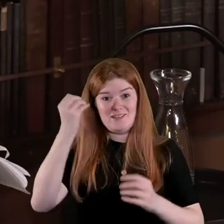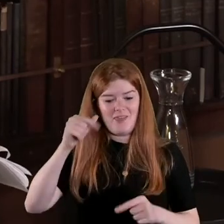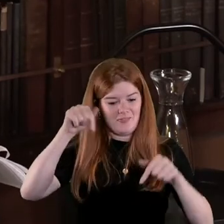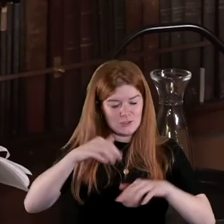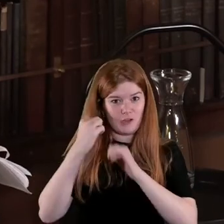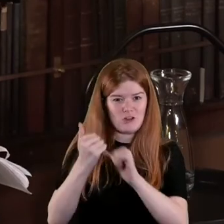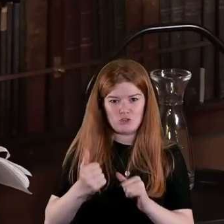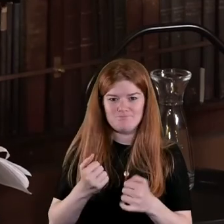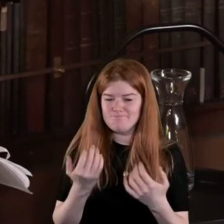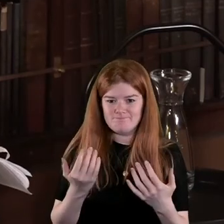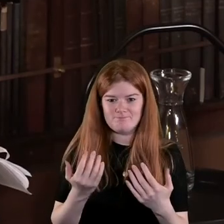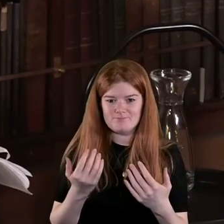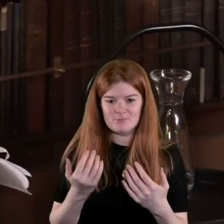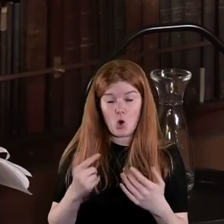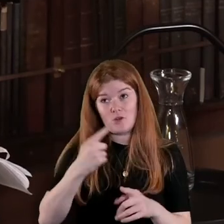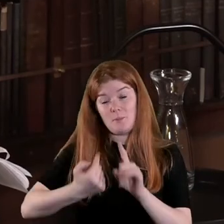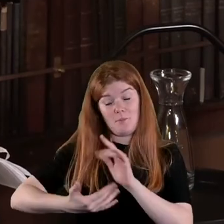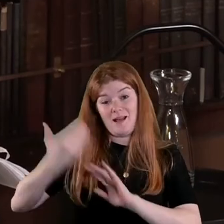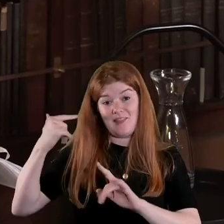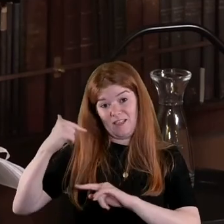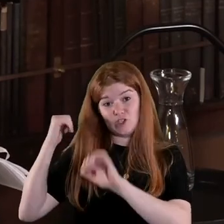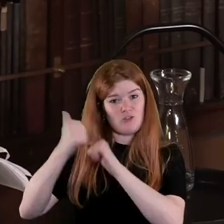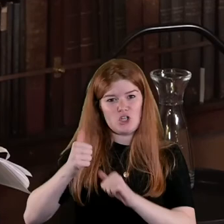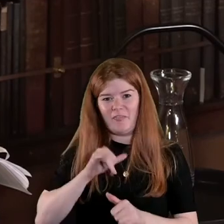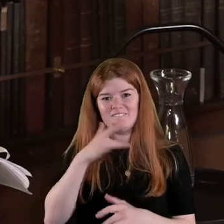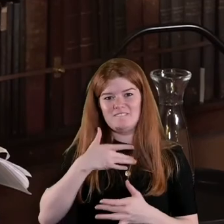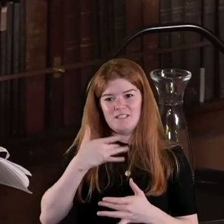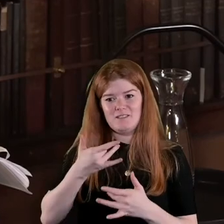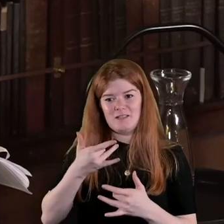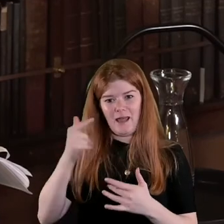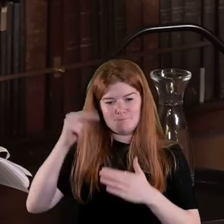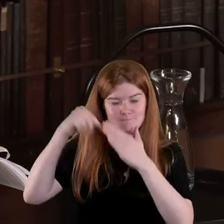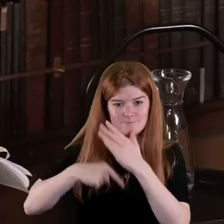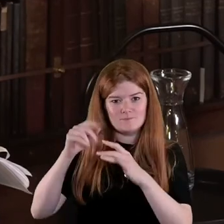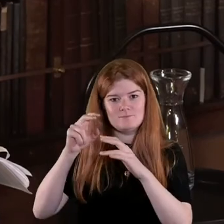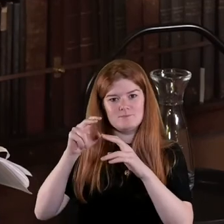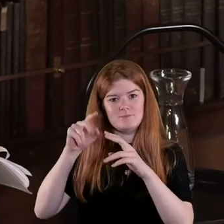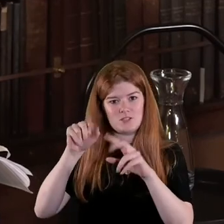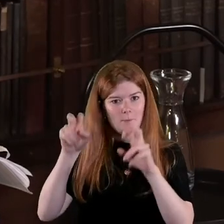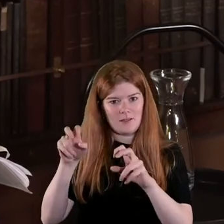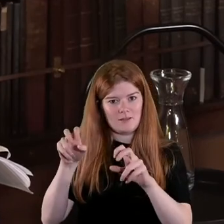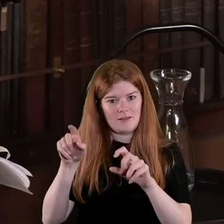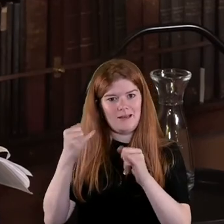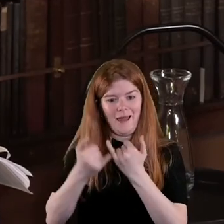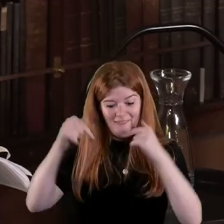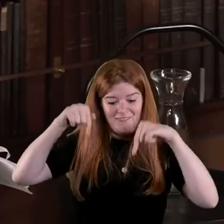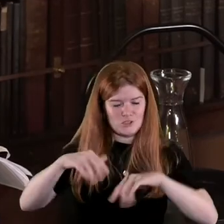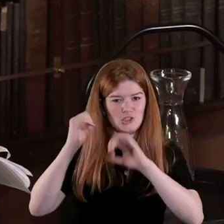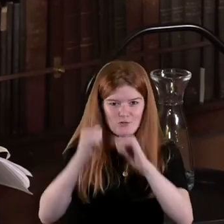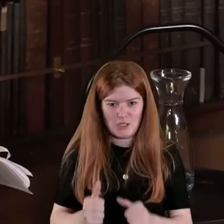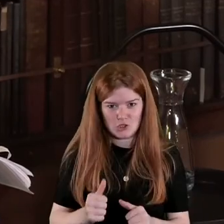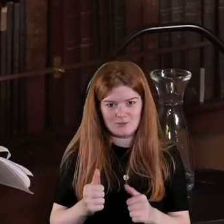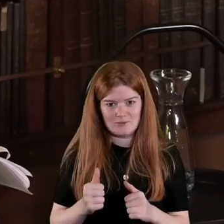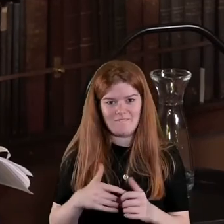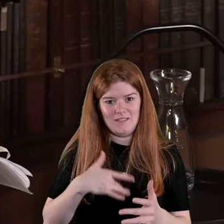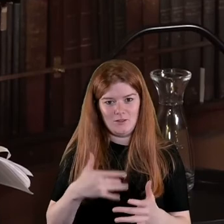they didn't feel they could go there in a way this generation I use that broadly feel